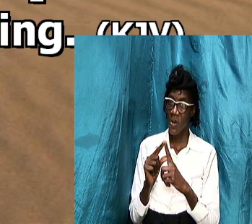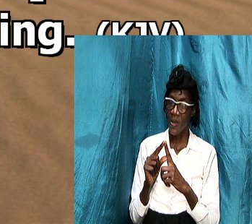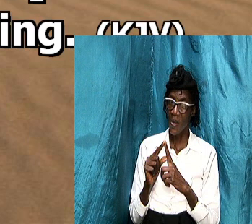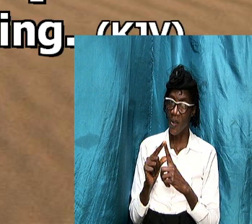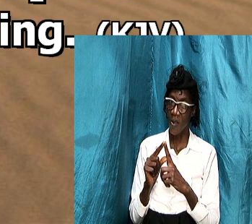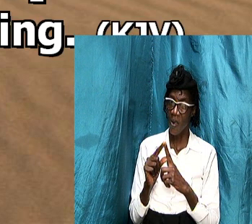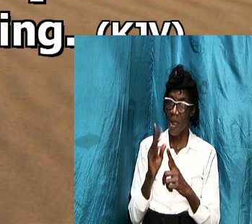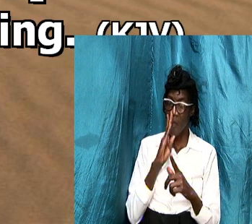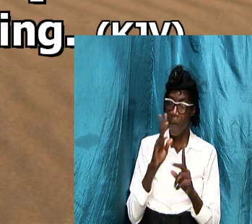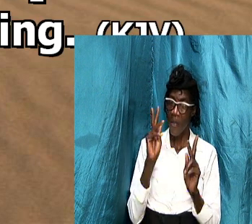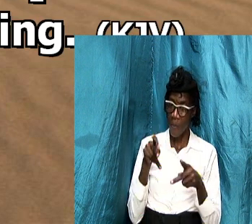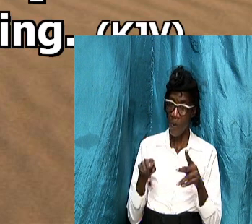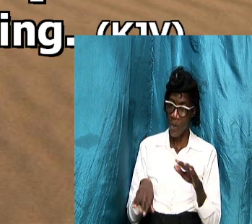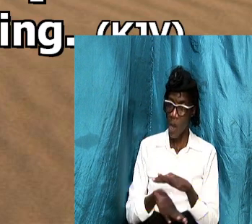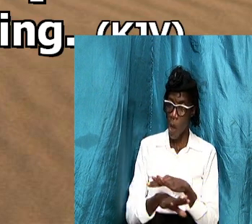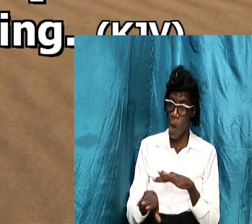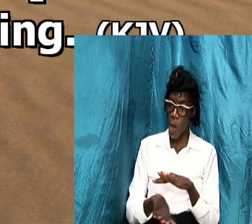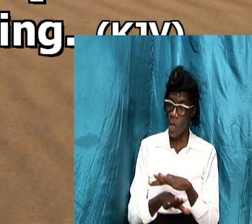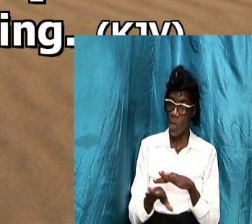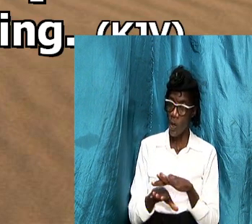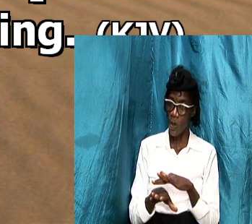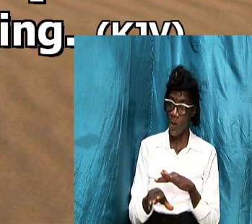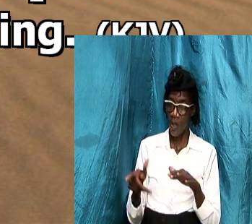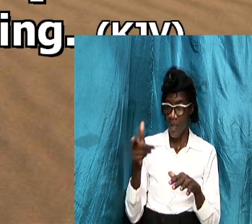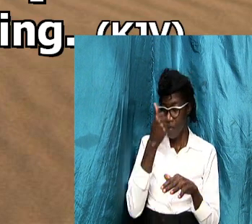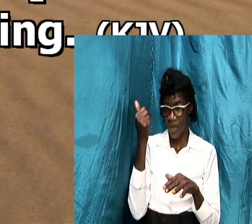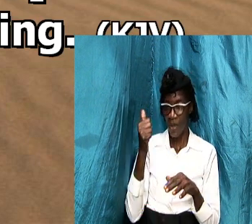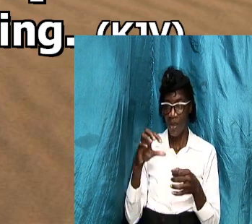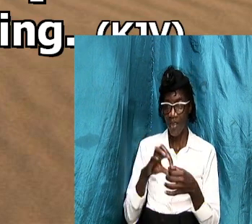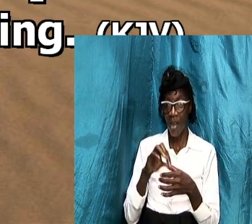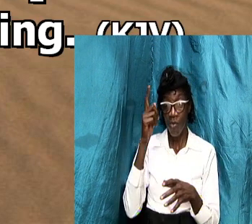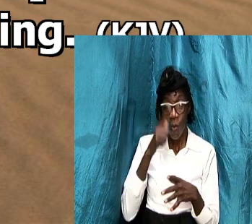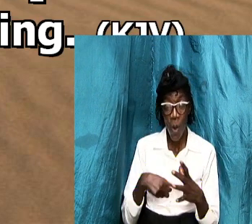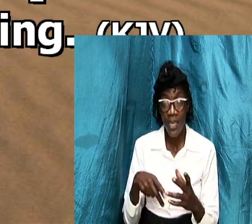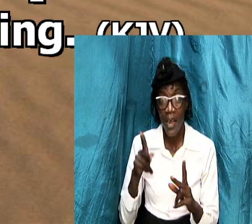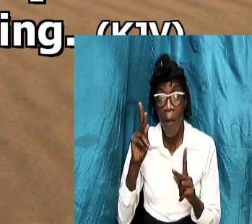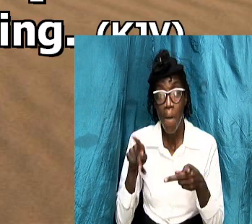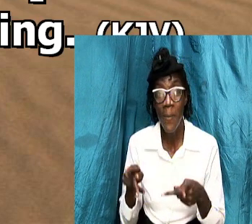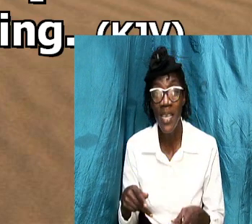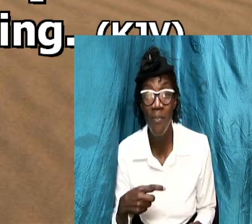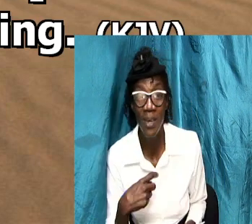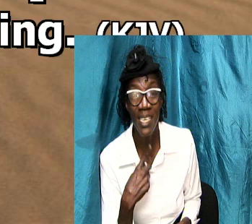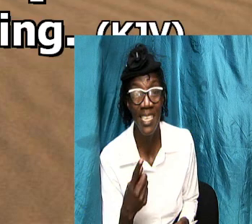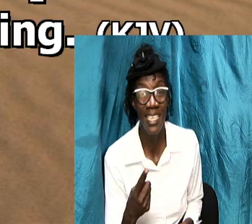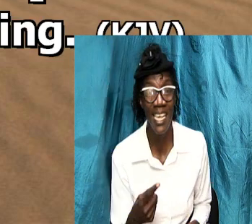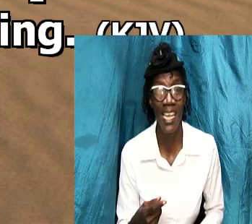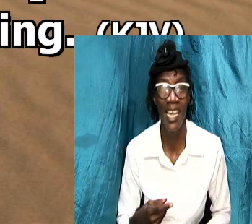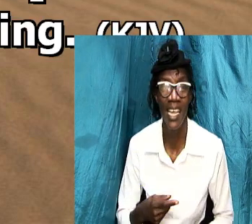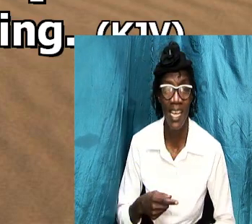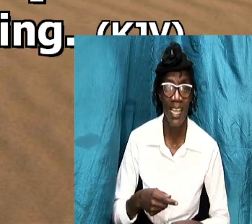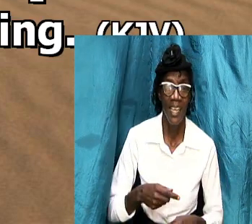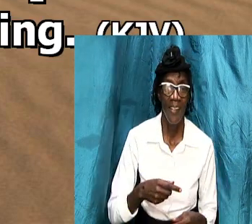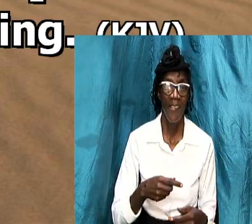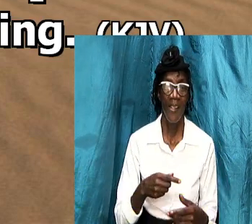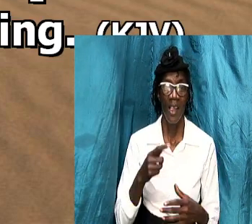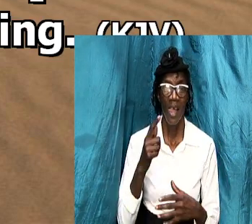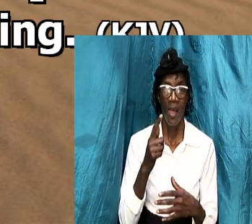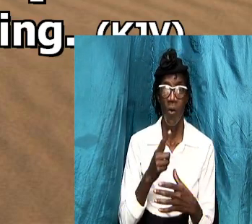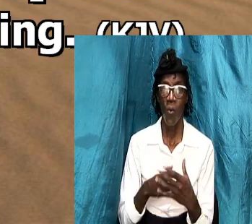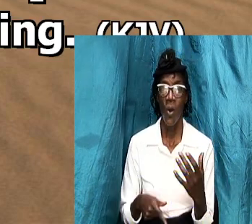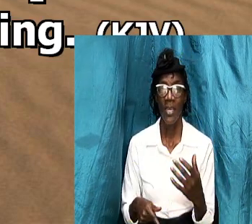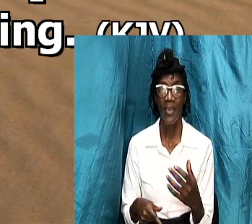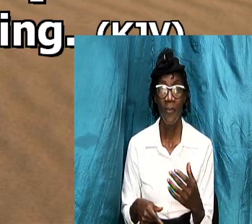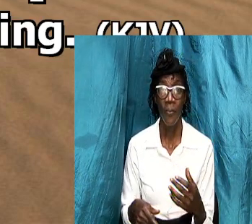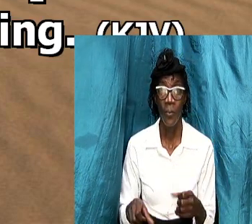be put under because of what people say and what society is dictating